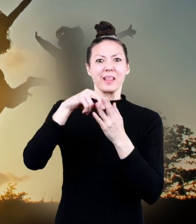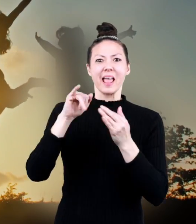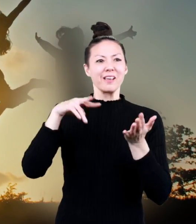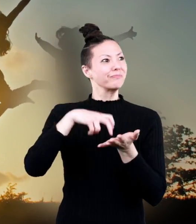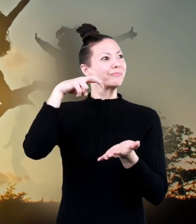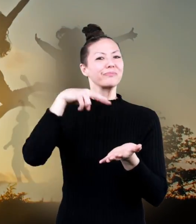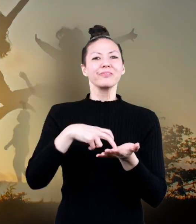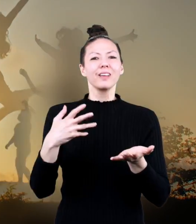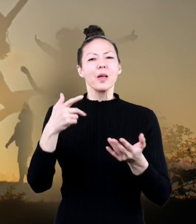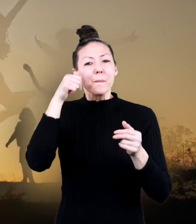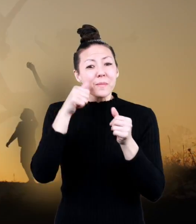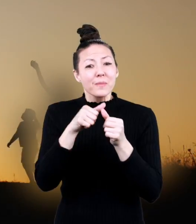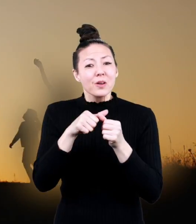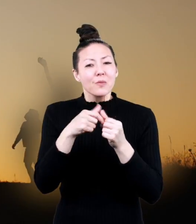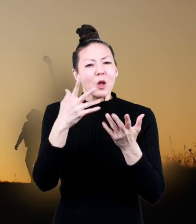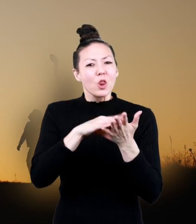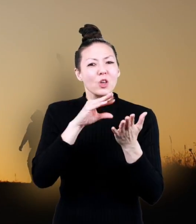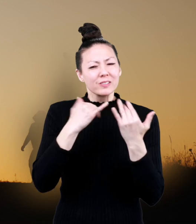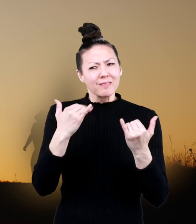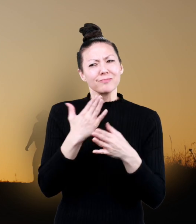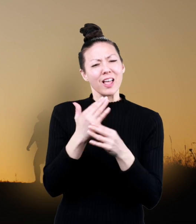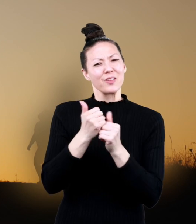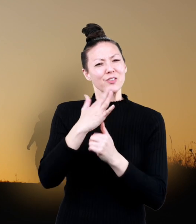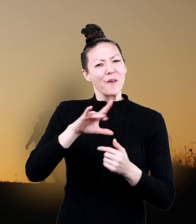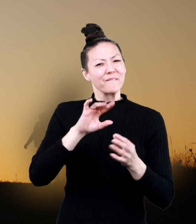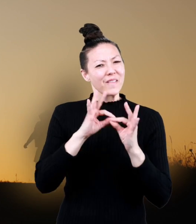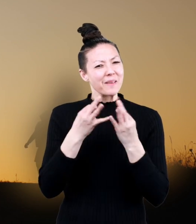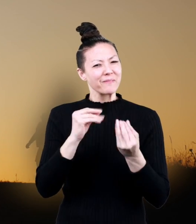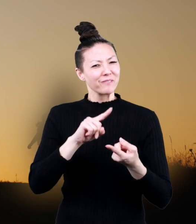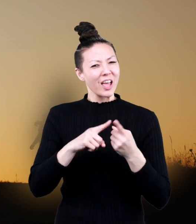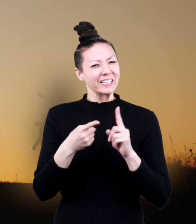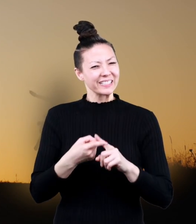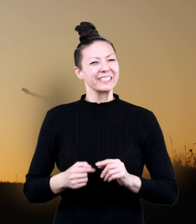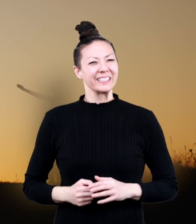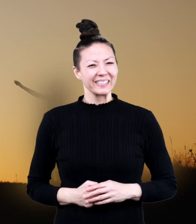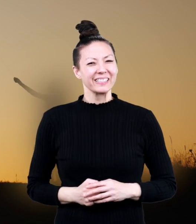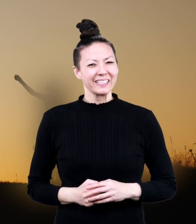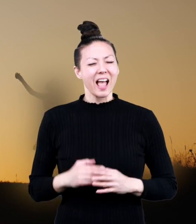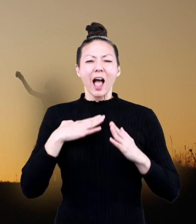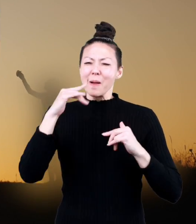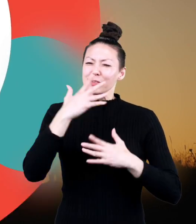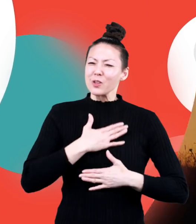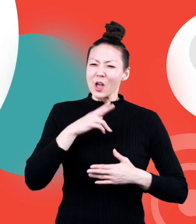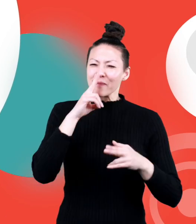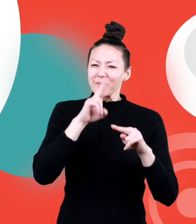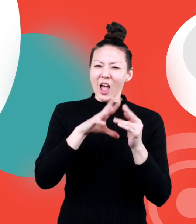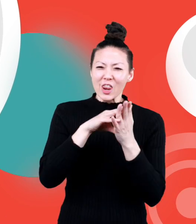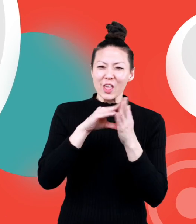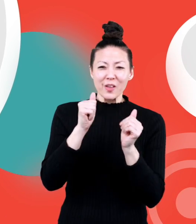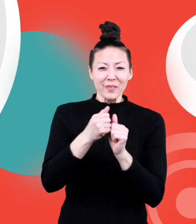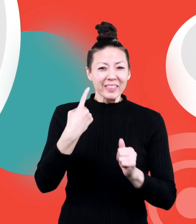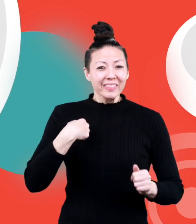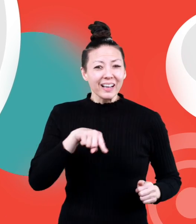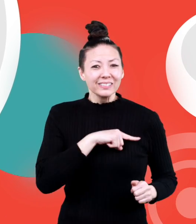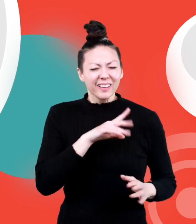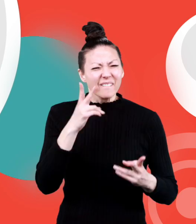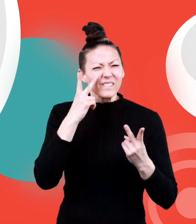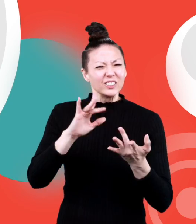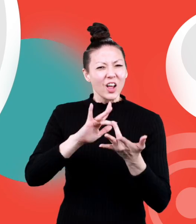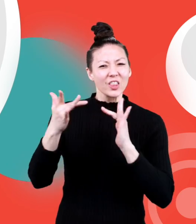gravity as you jump in the air, remember what you've learned today and share it with your family and friends. Hope you had fun